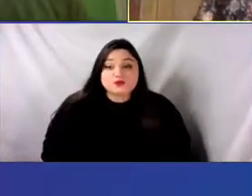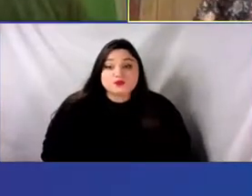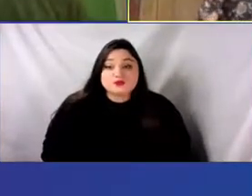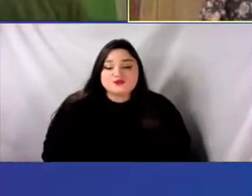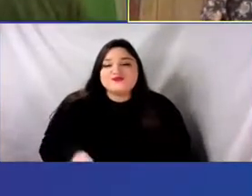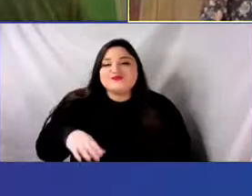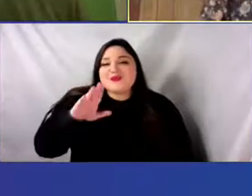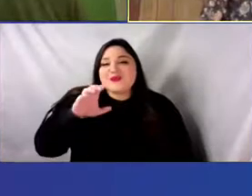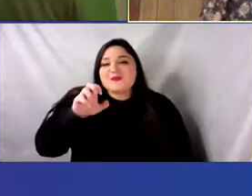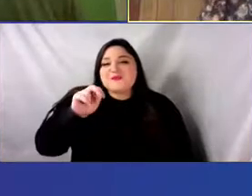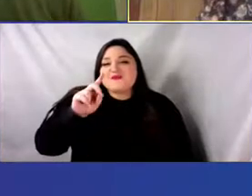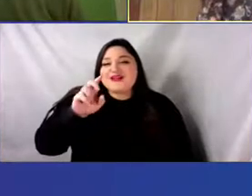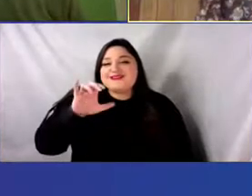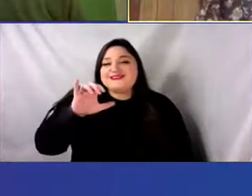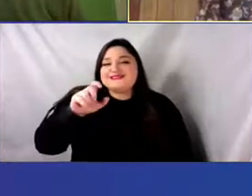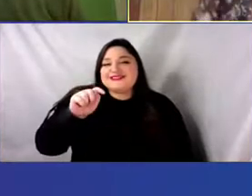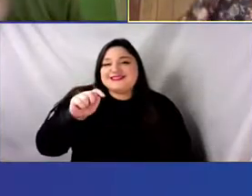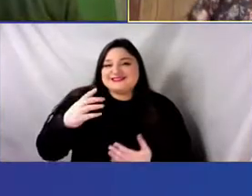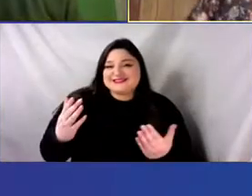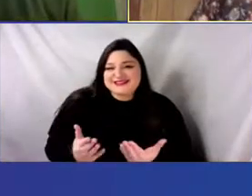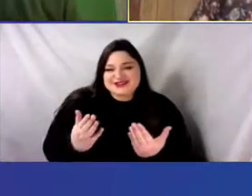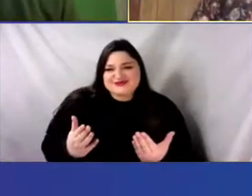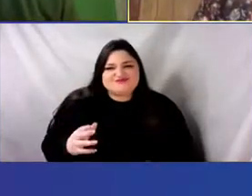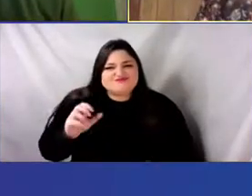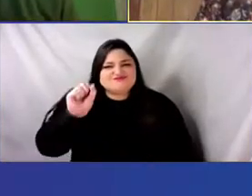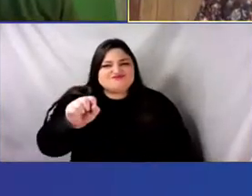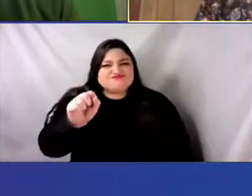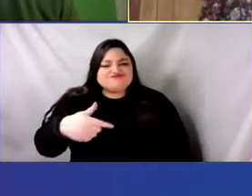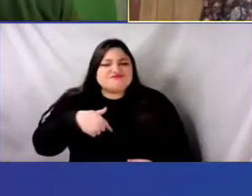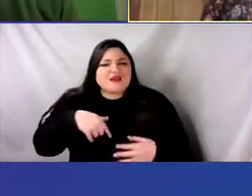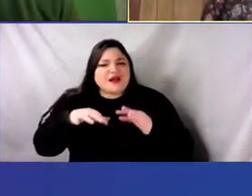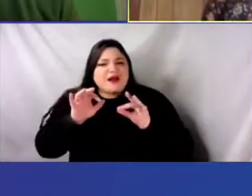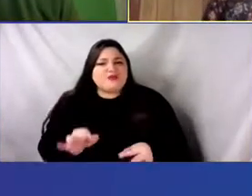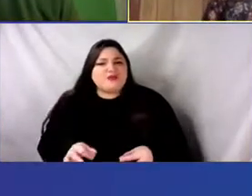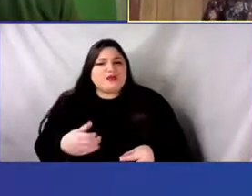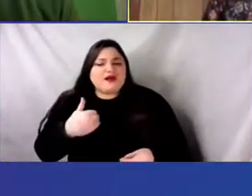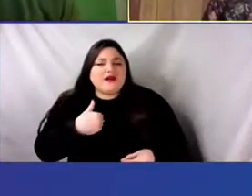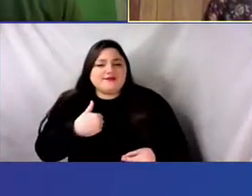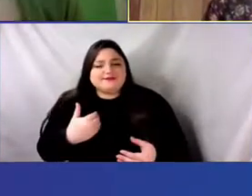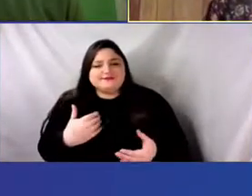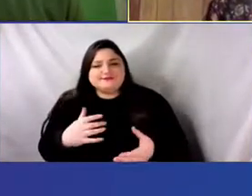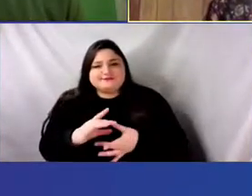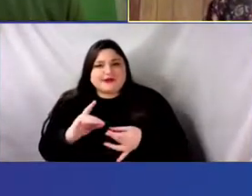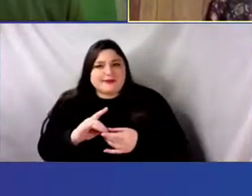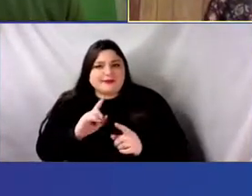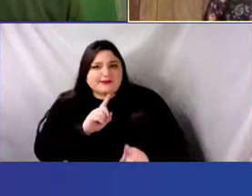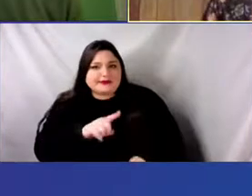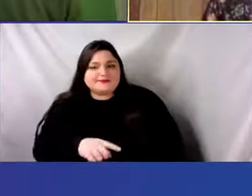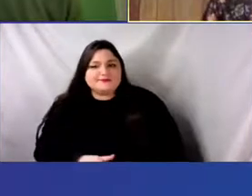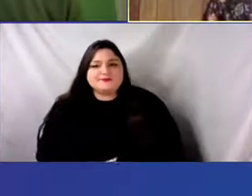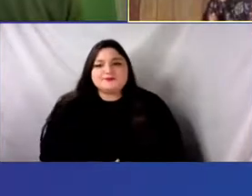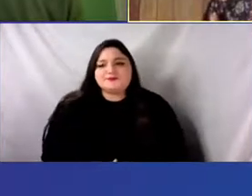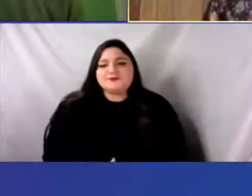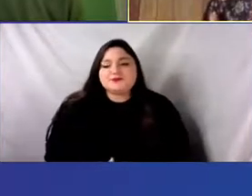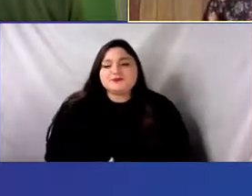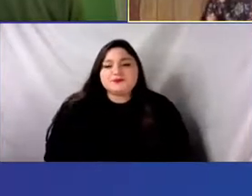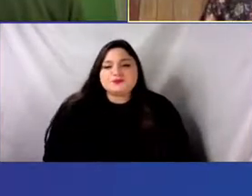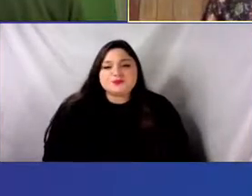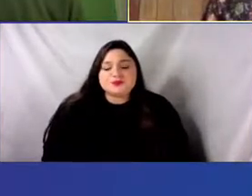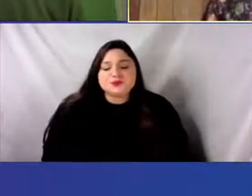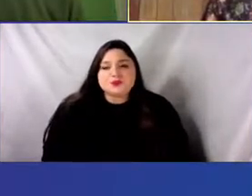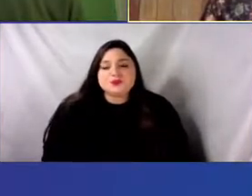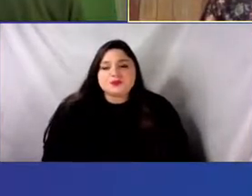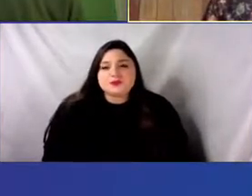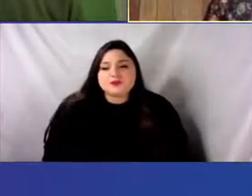Benedict here. Yeah, absolutely. I would feel like to echo Carl,